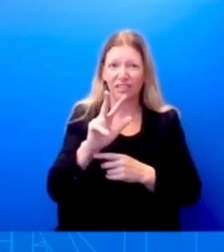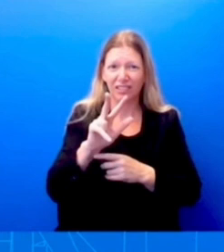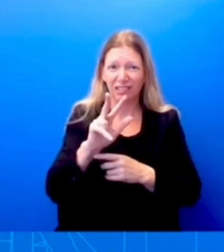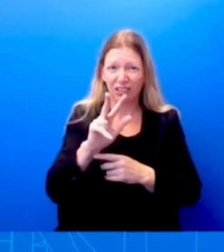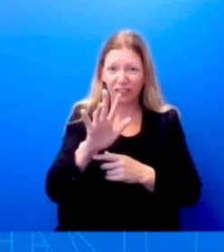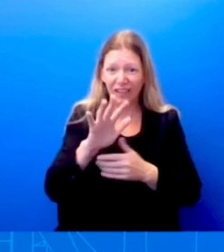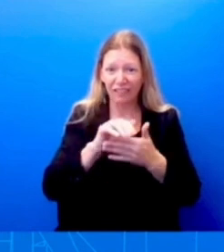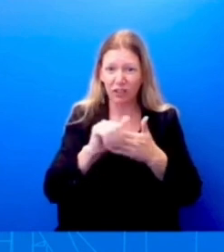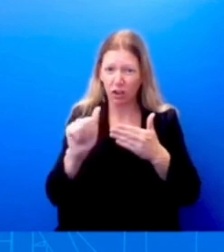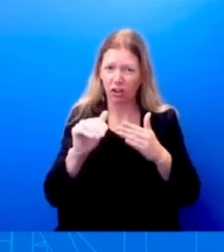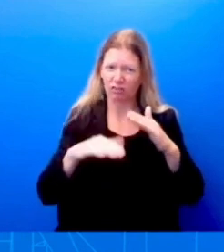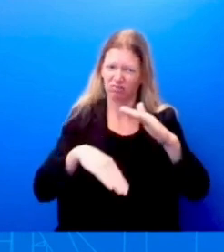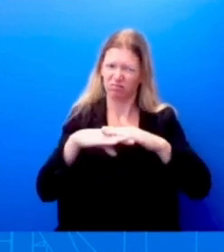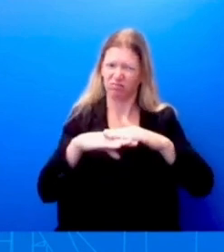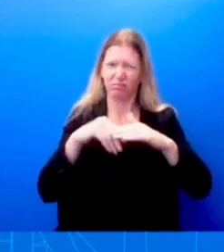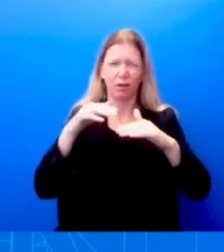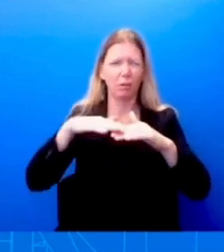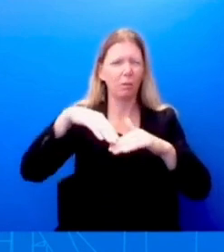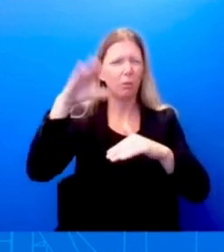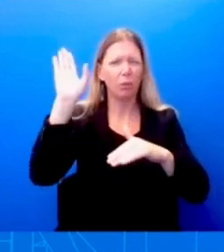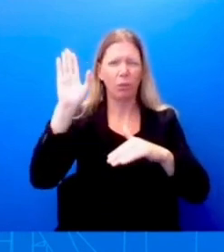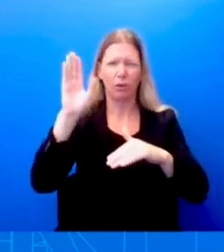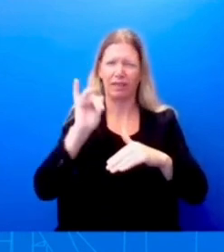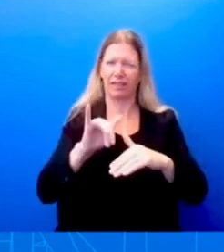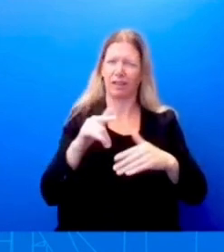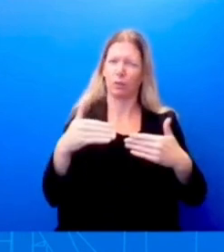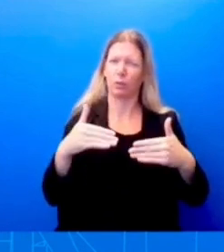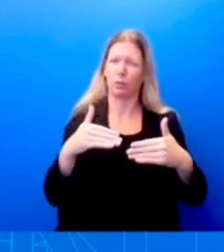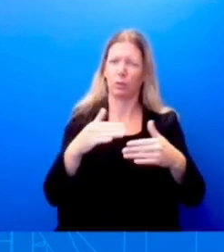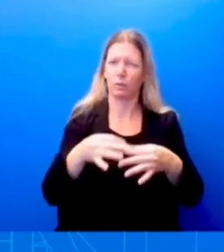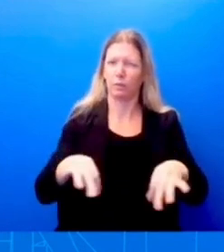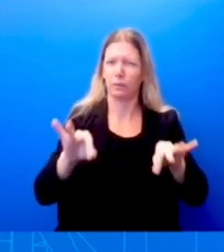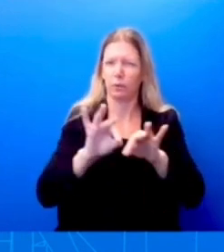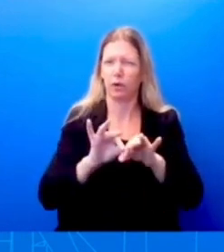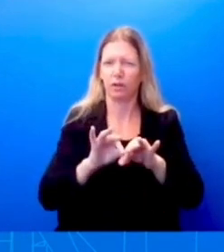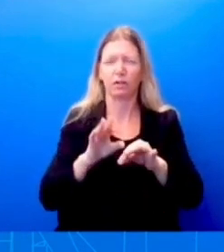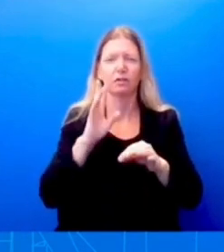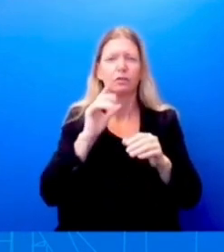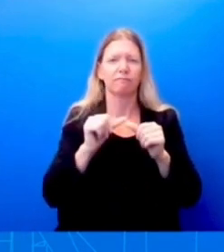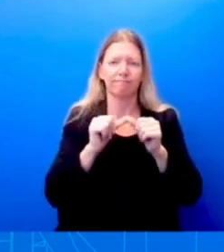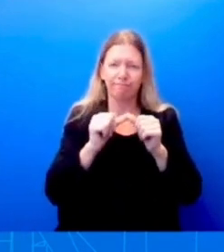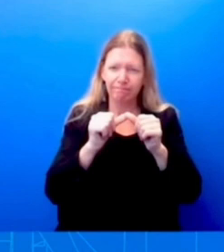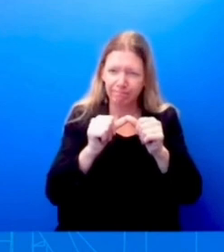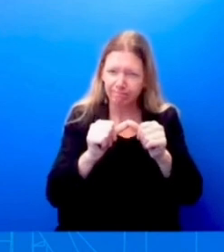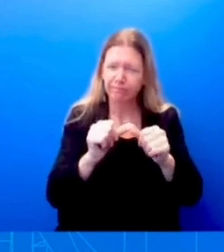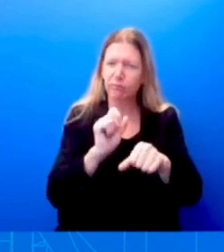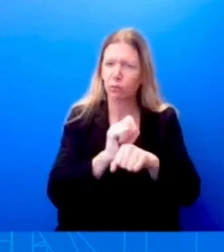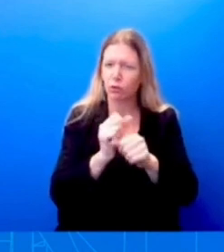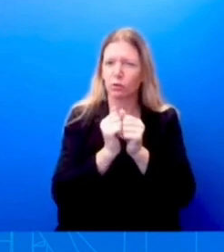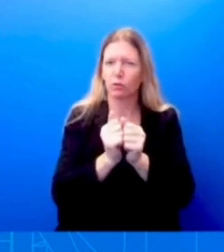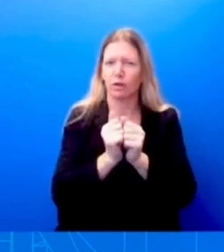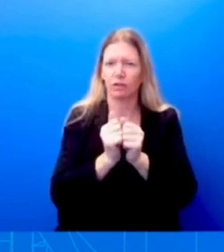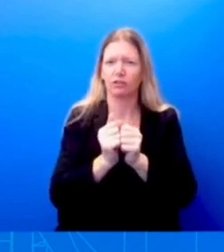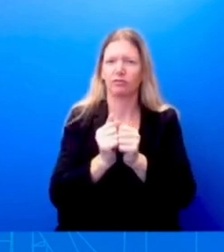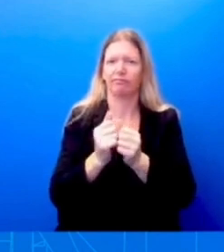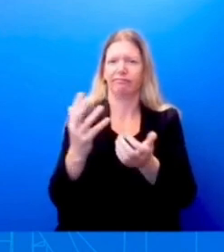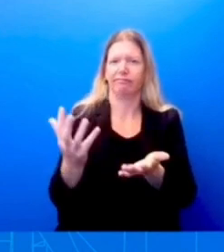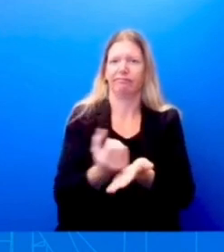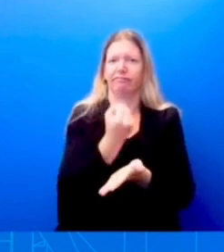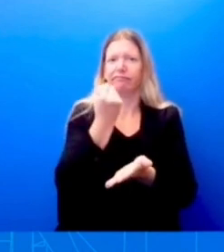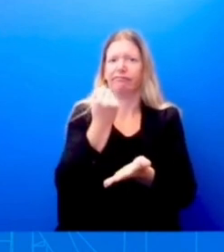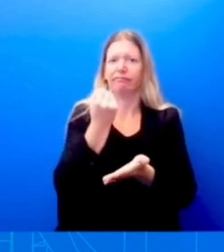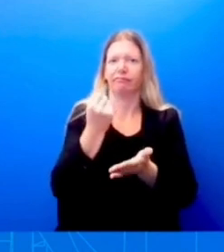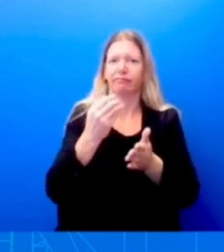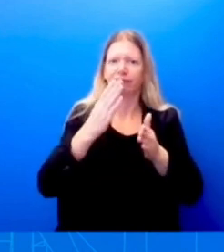the senator. Yes, the work continues and we're going to hopefully we can work continue to work together with him on getting that done, getting more done for, done for the American people and American families.